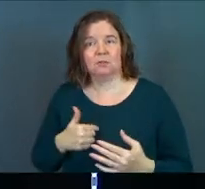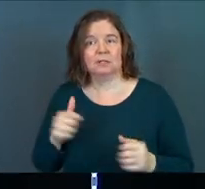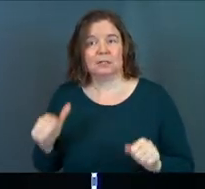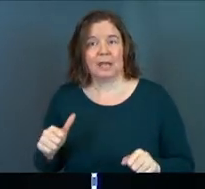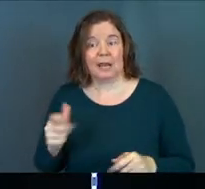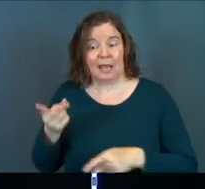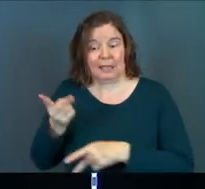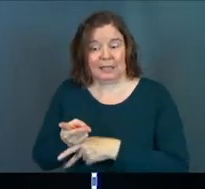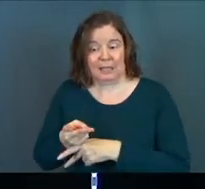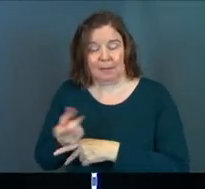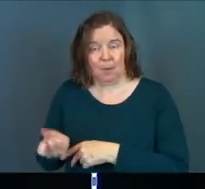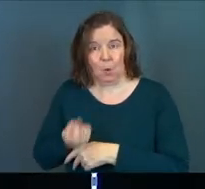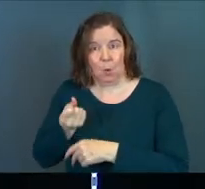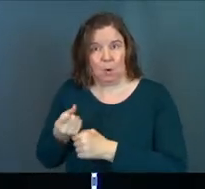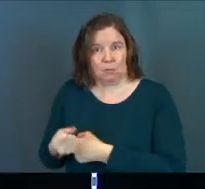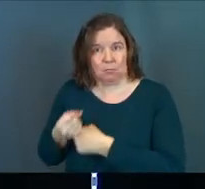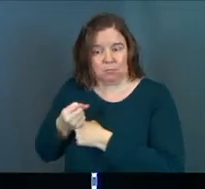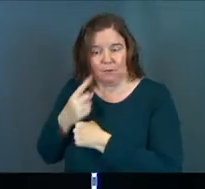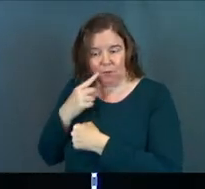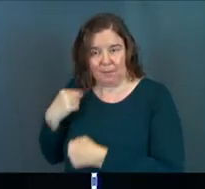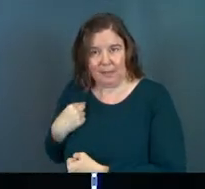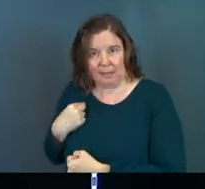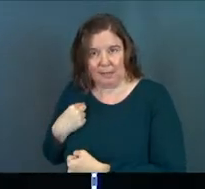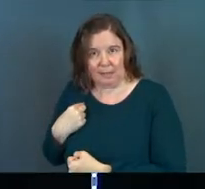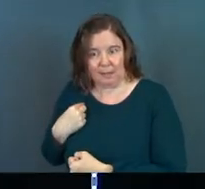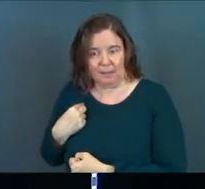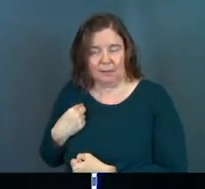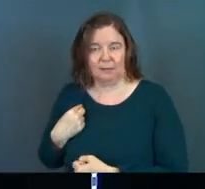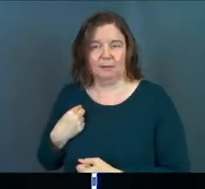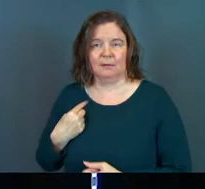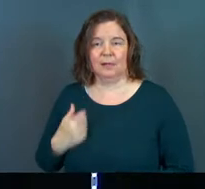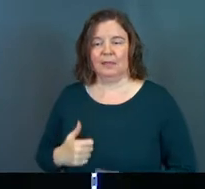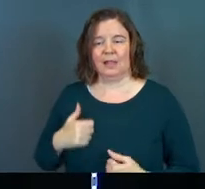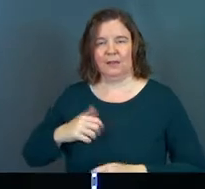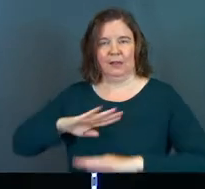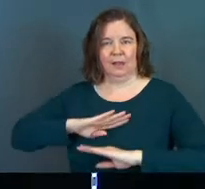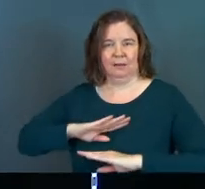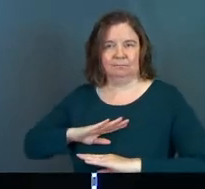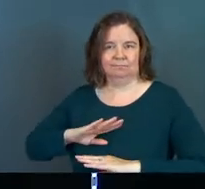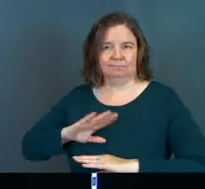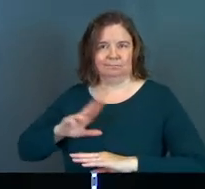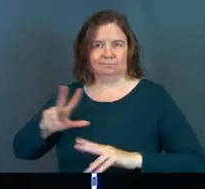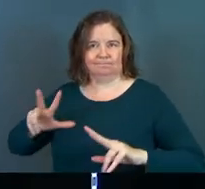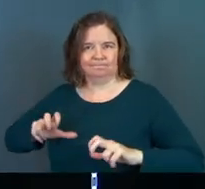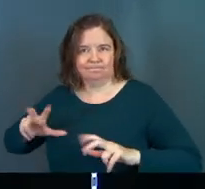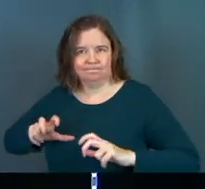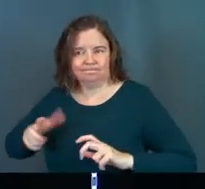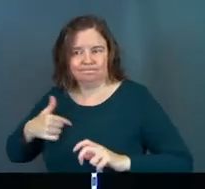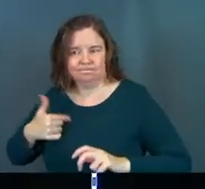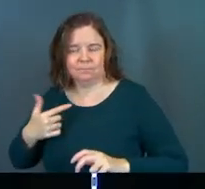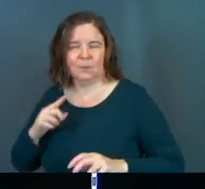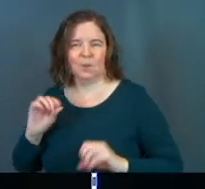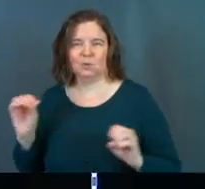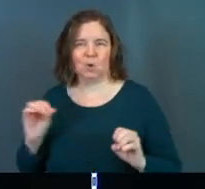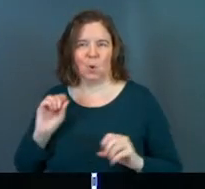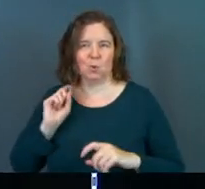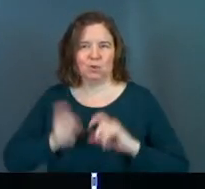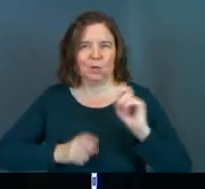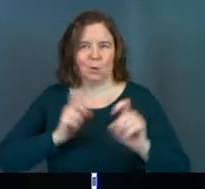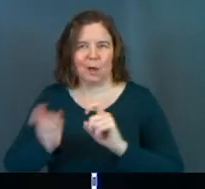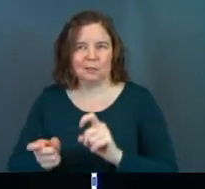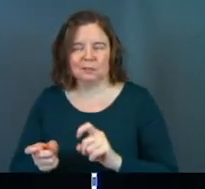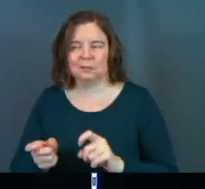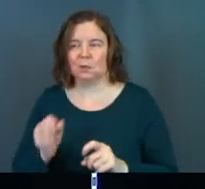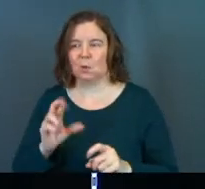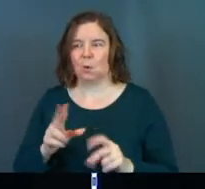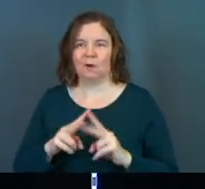can I keep and hoard for me? They live to satisfy their selfish wants and desires. There's no generosity